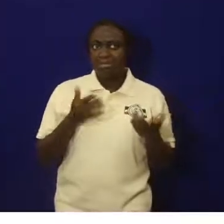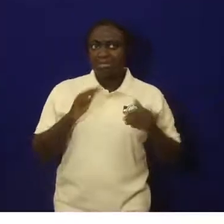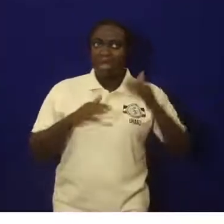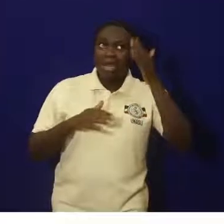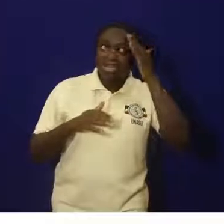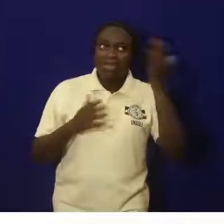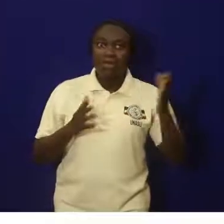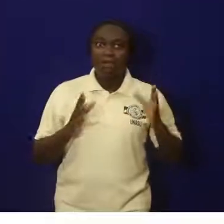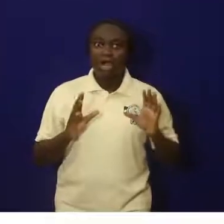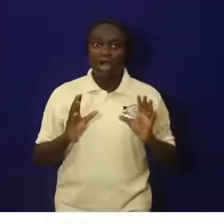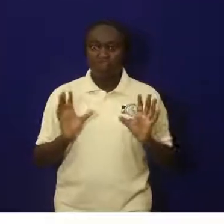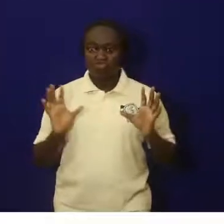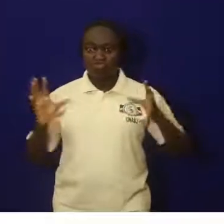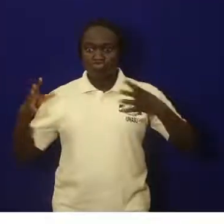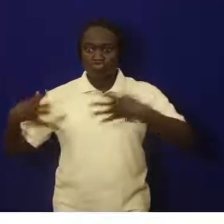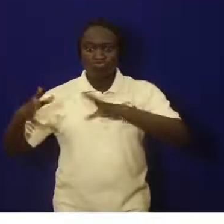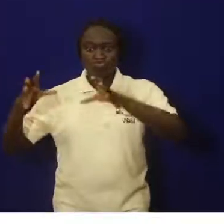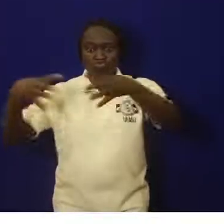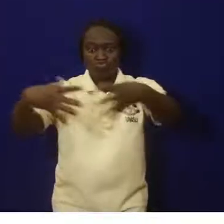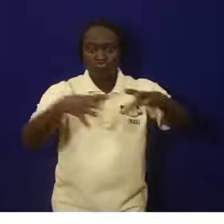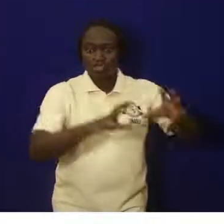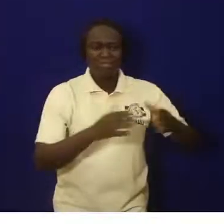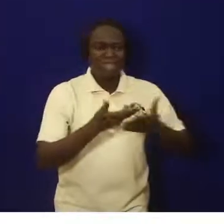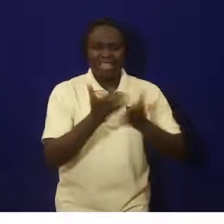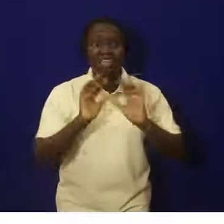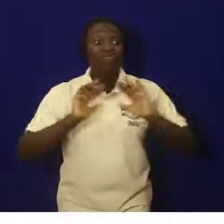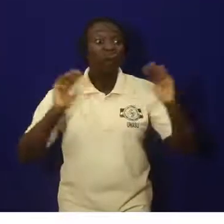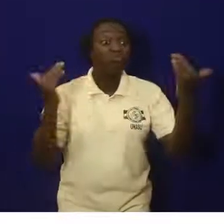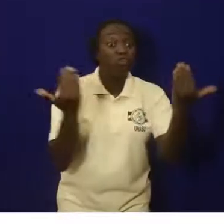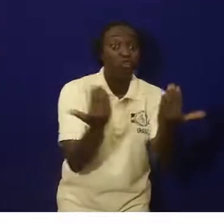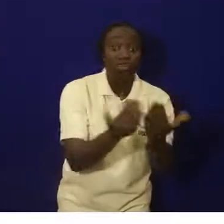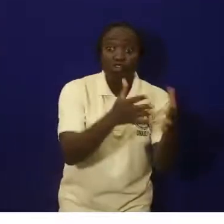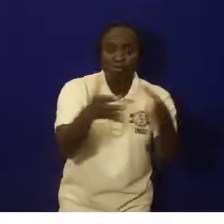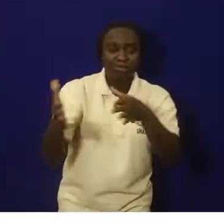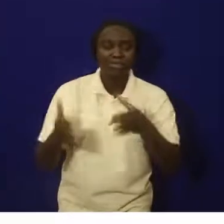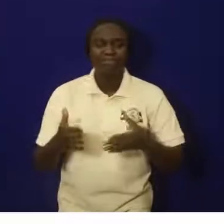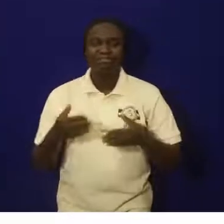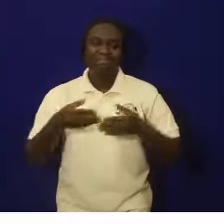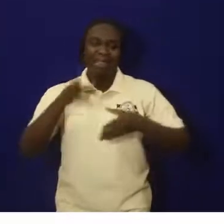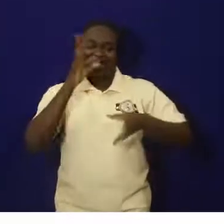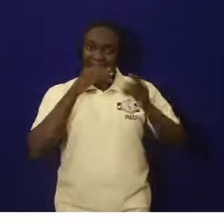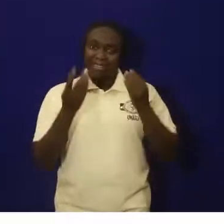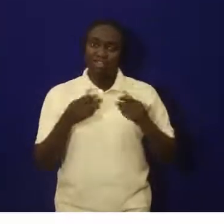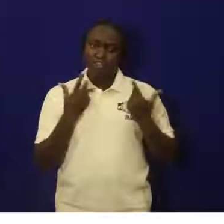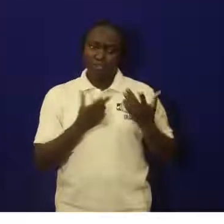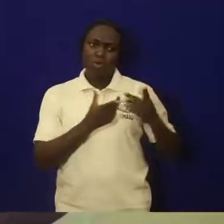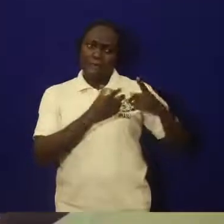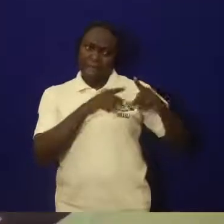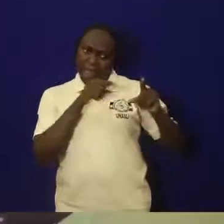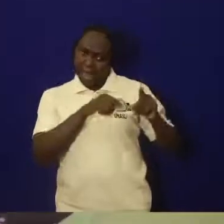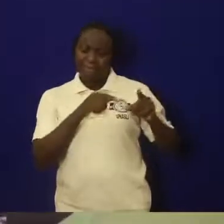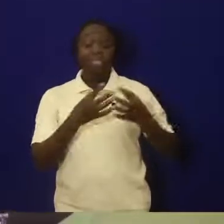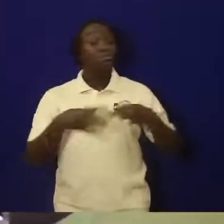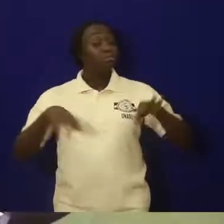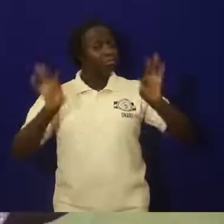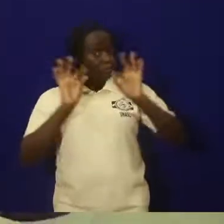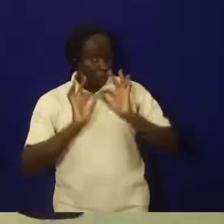But community, anything like community. So, in this source is very useful to us.